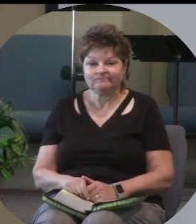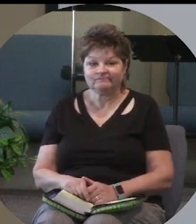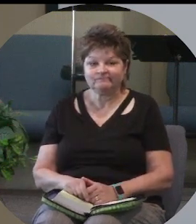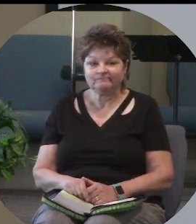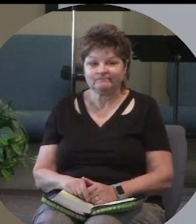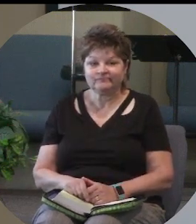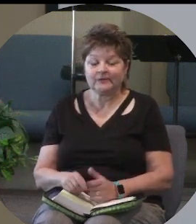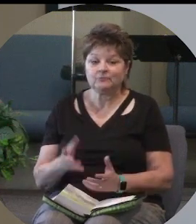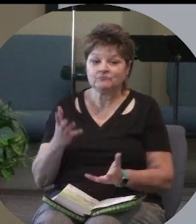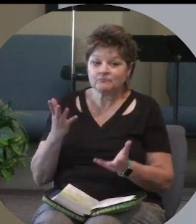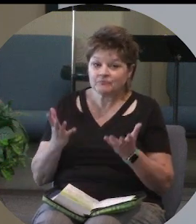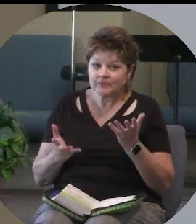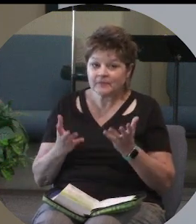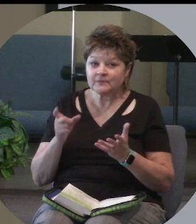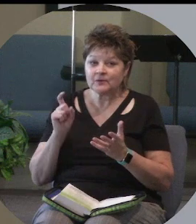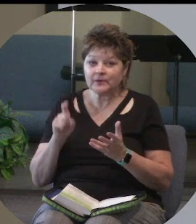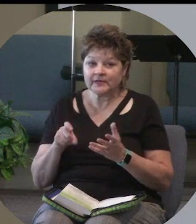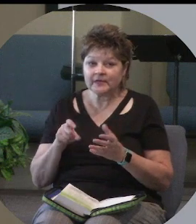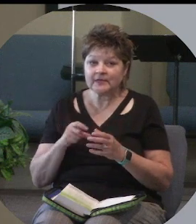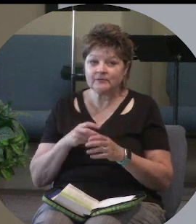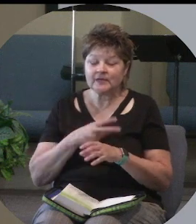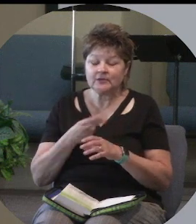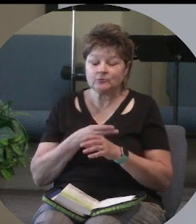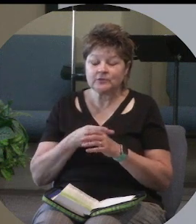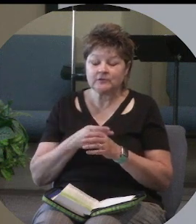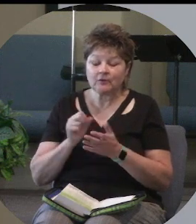And maybe we need to be using our Scripture